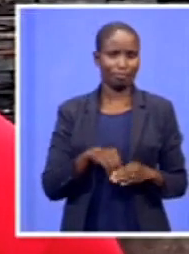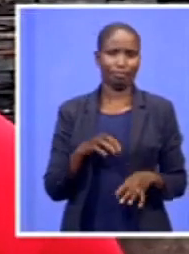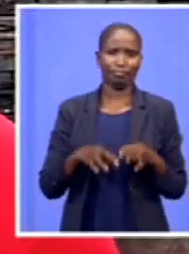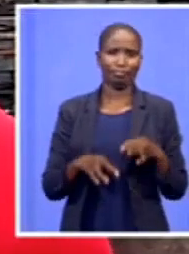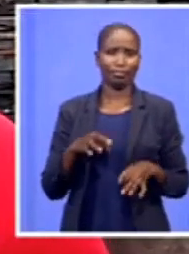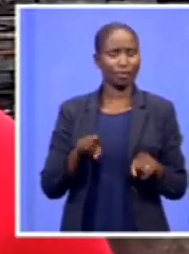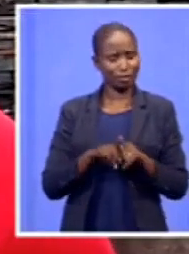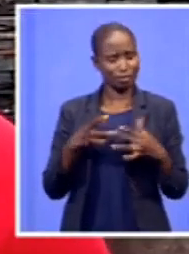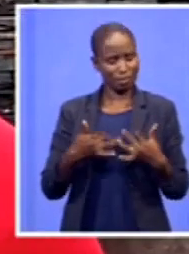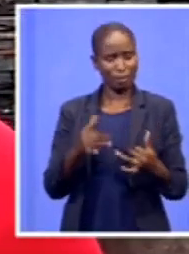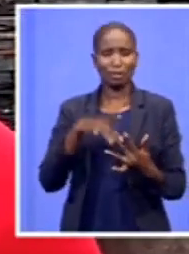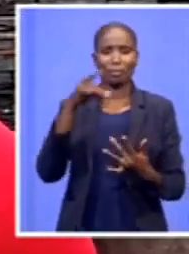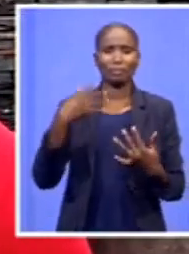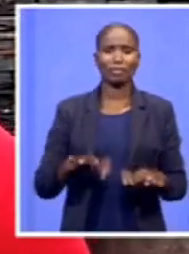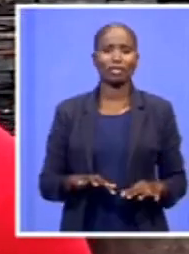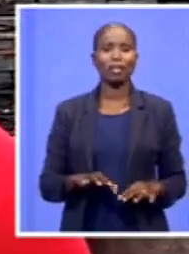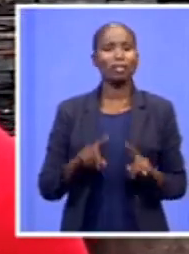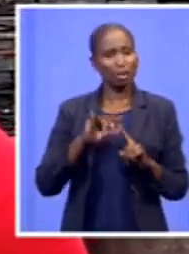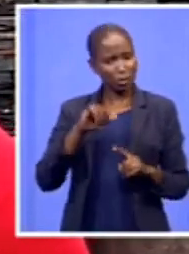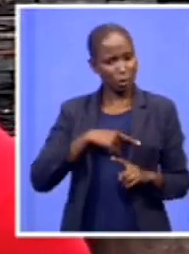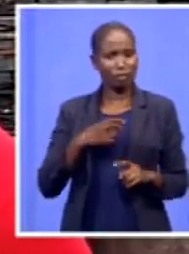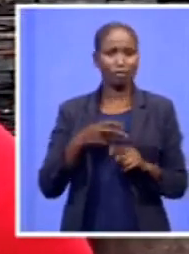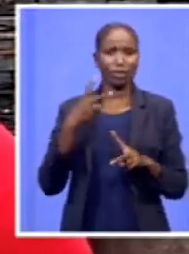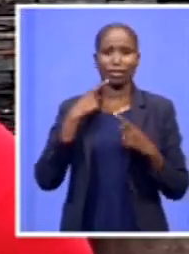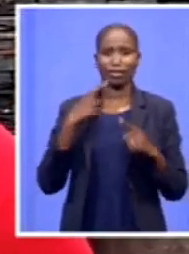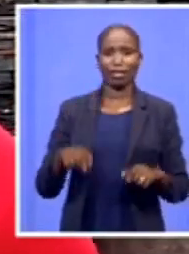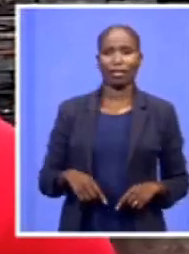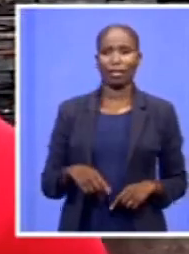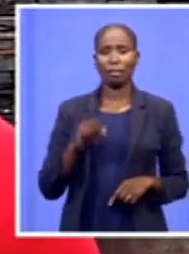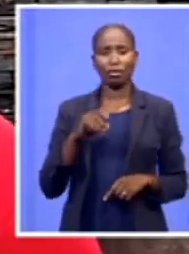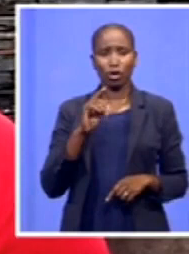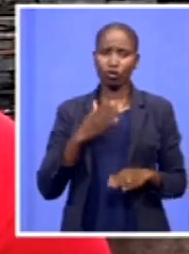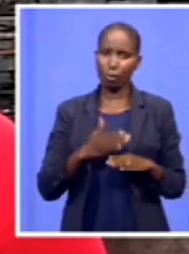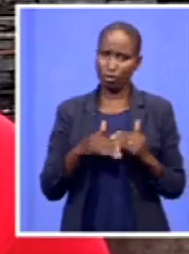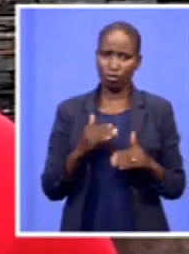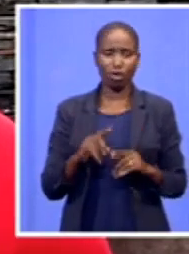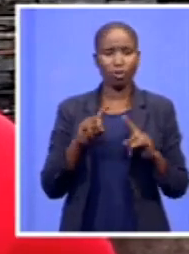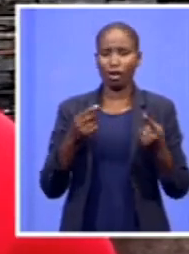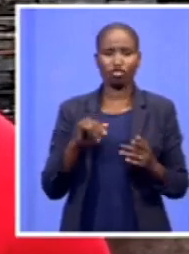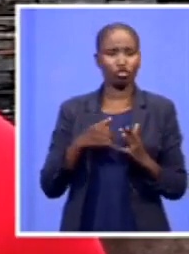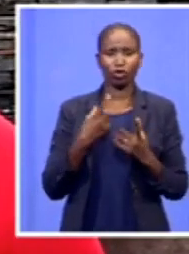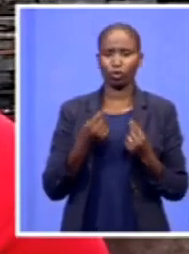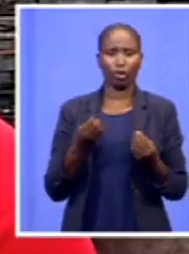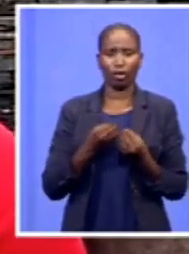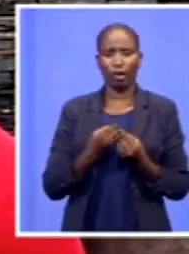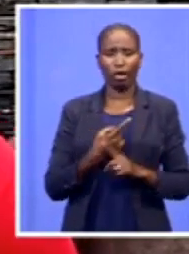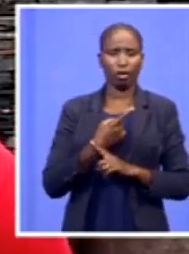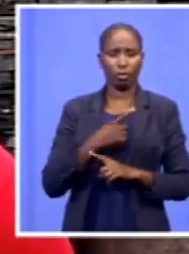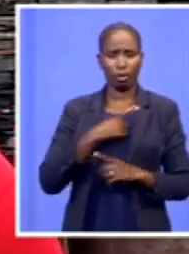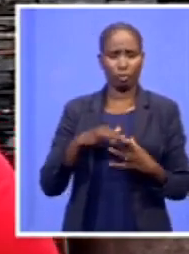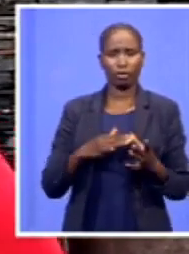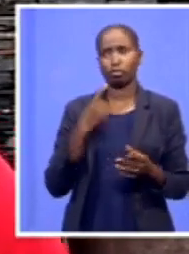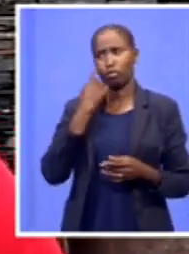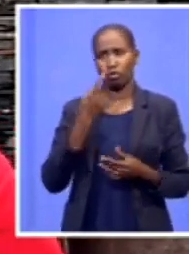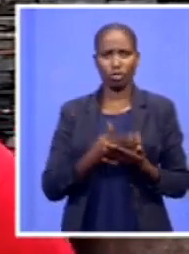he's got the final say. But they must make sense. They must be rational. They can't just do things. Because that means tomorrow he can just wake up and say, because I'm the